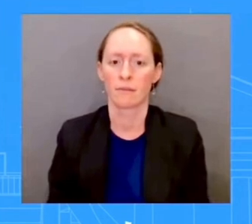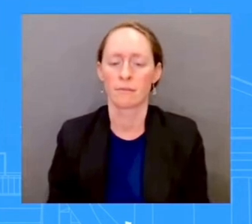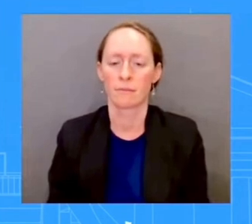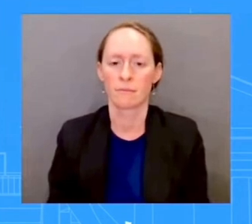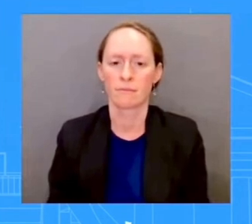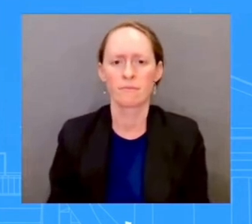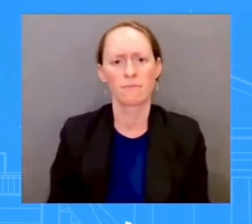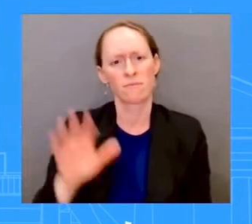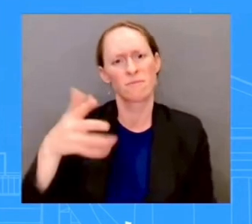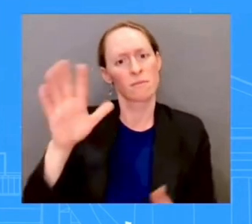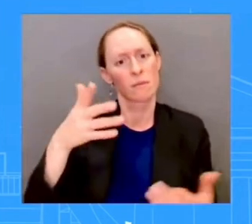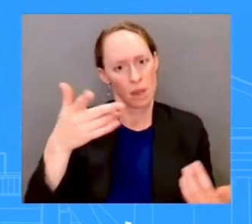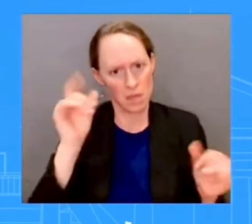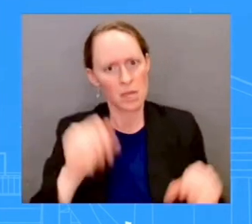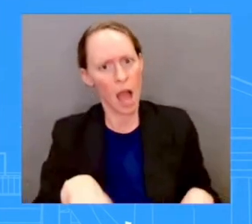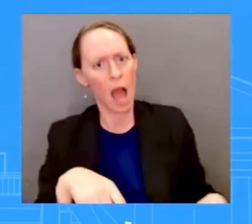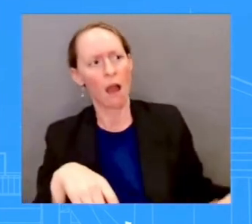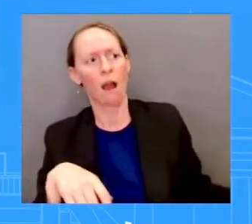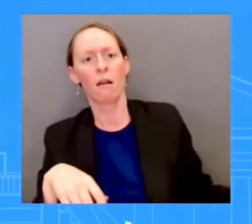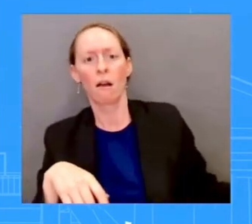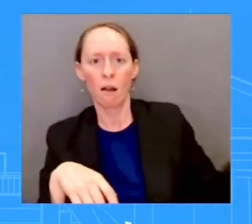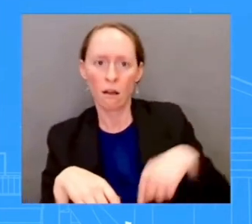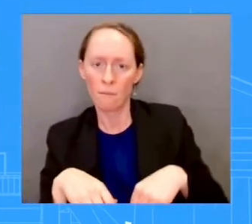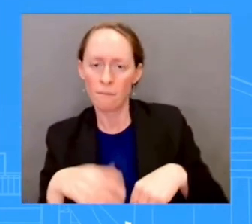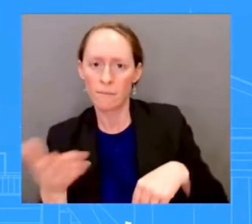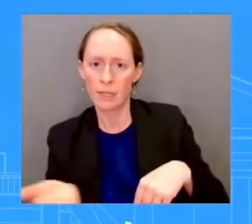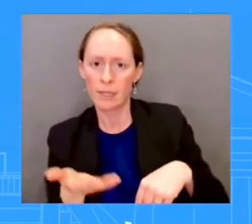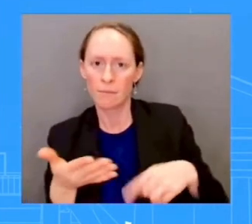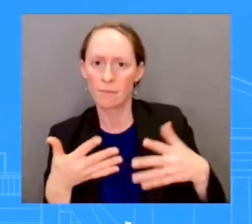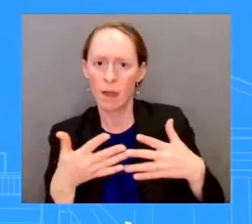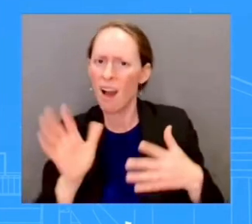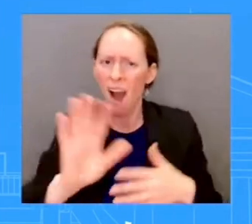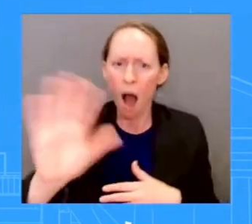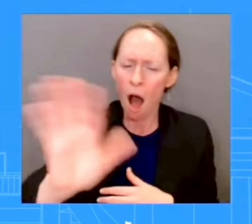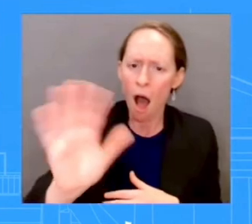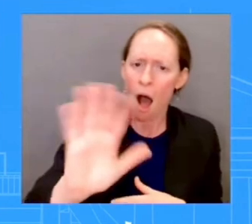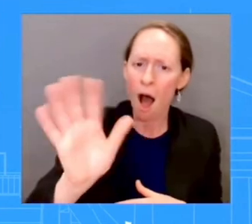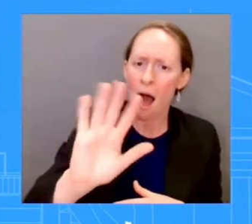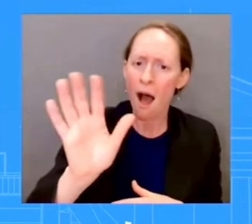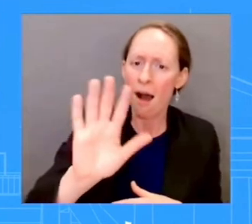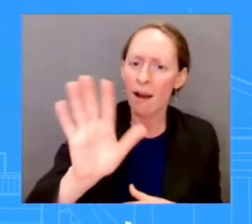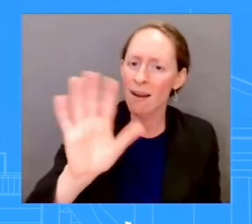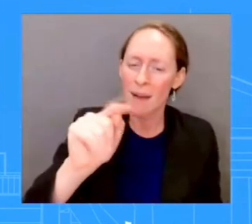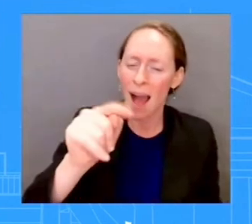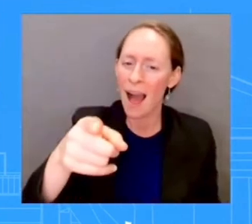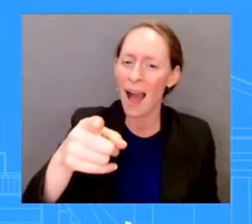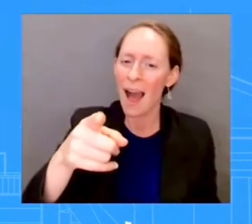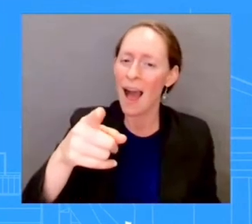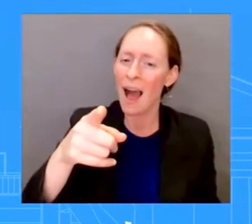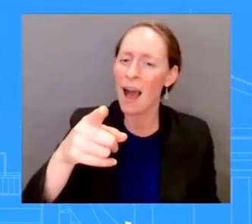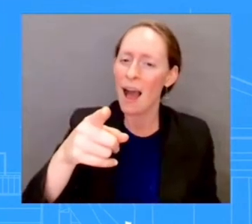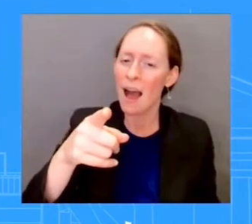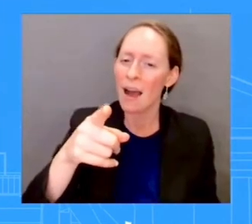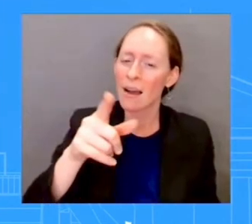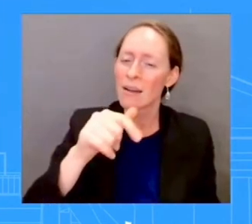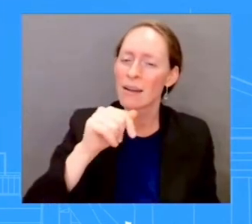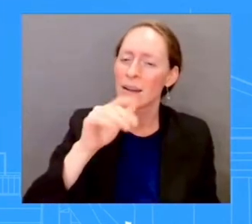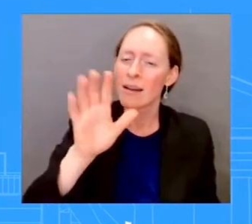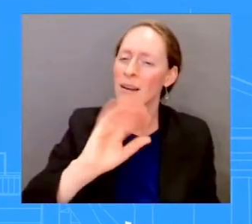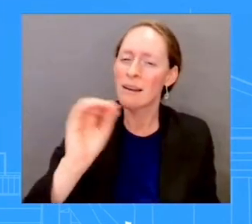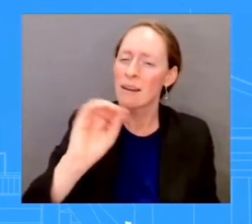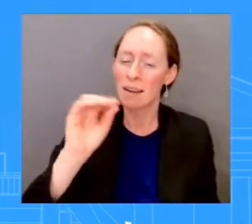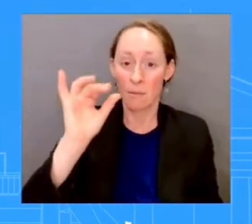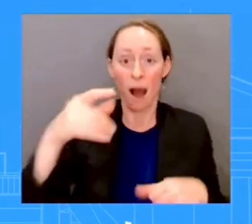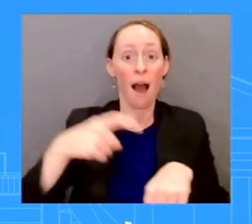Which don't lead to any sort of permanent legal... Well, it's a legal... No, you're right. I agree. You're right.